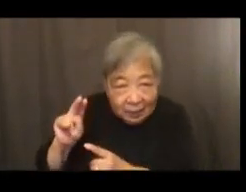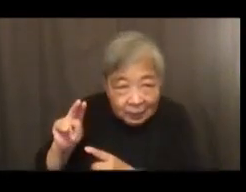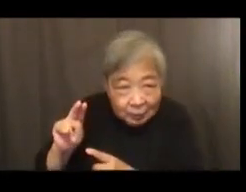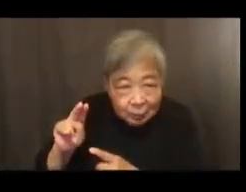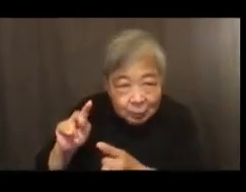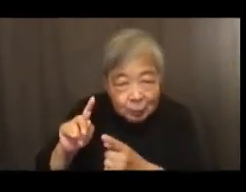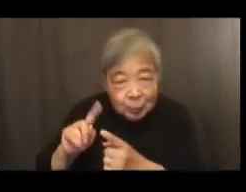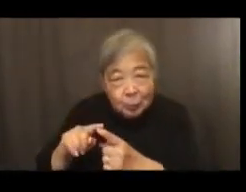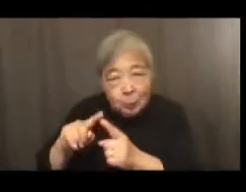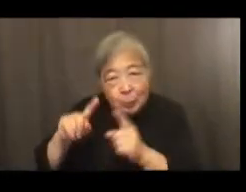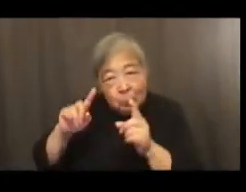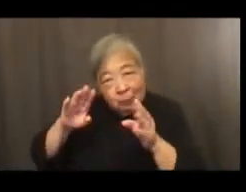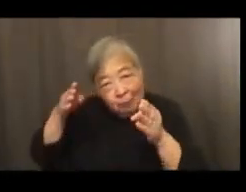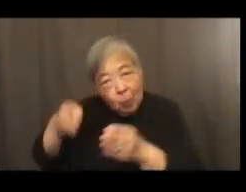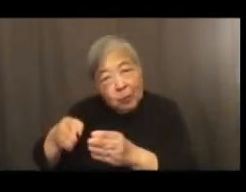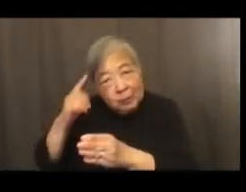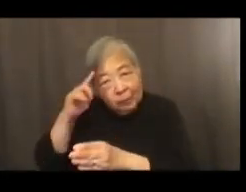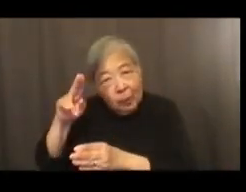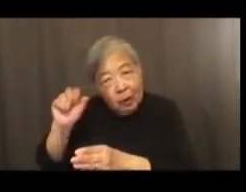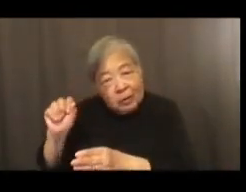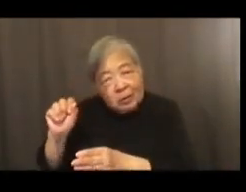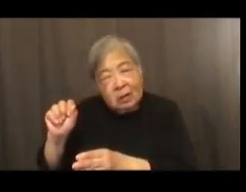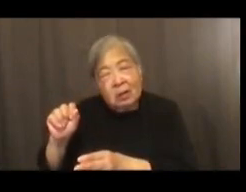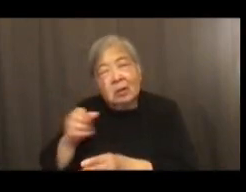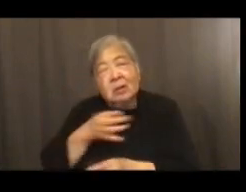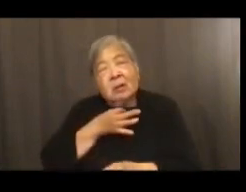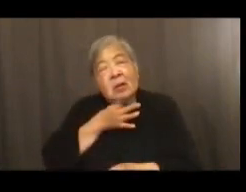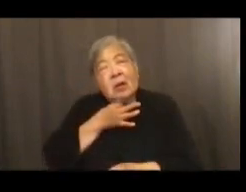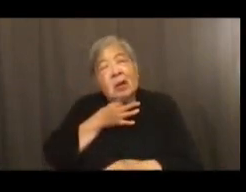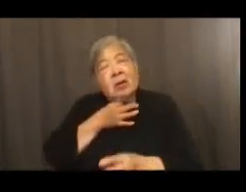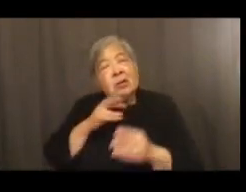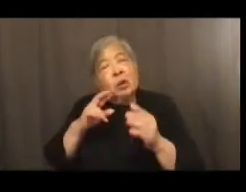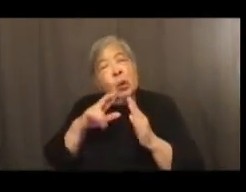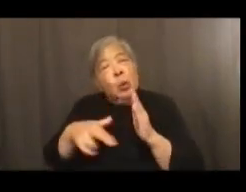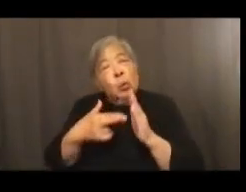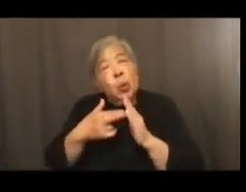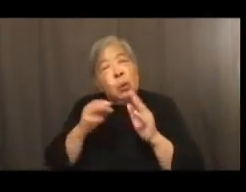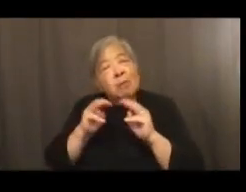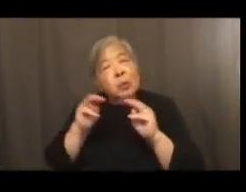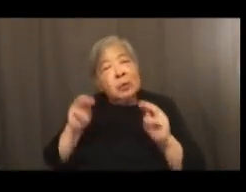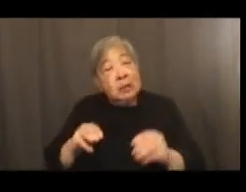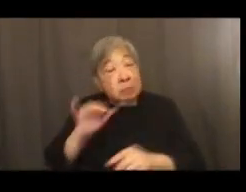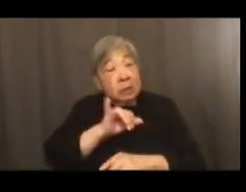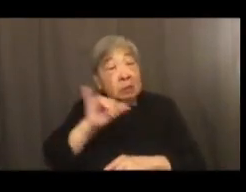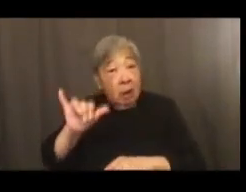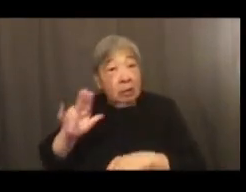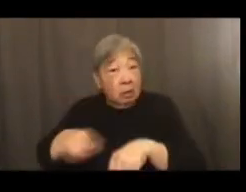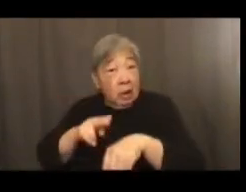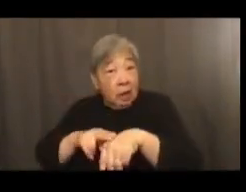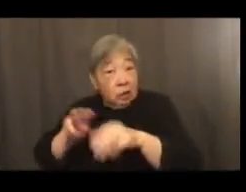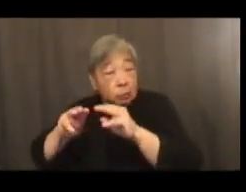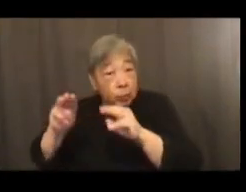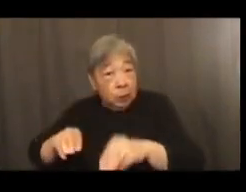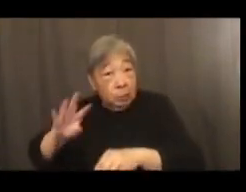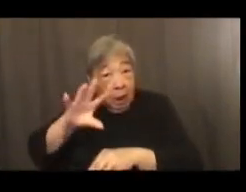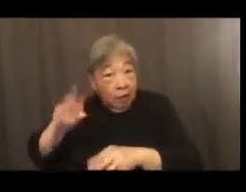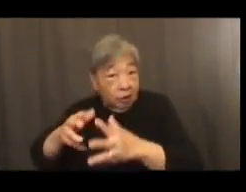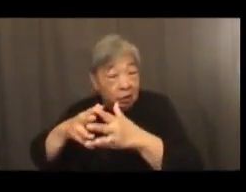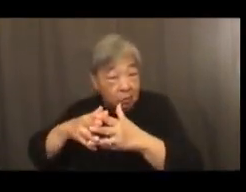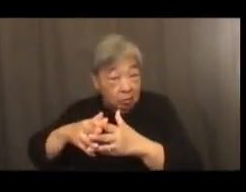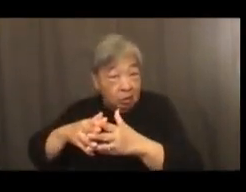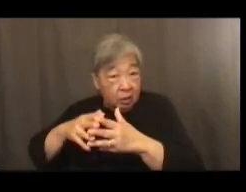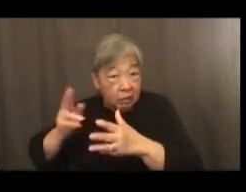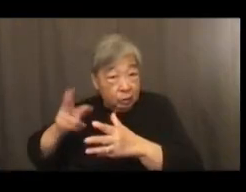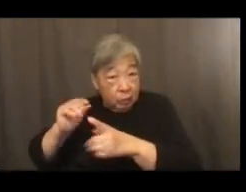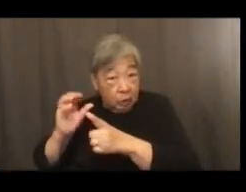So what then is the role of museums like the National Museum of African American History and Culture, the National Museum